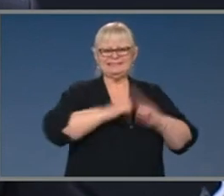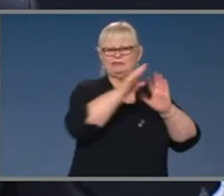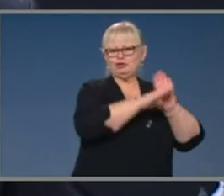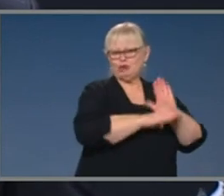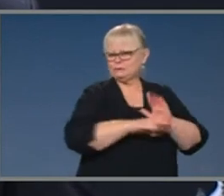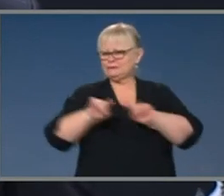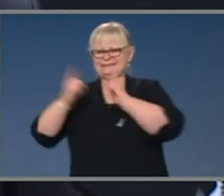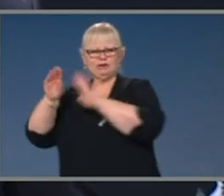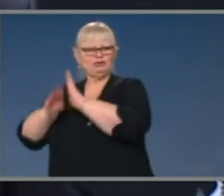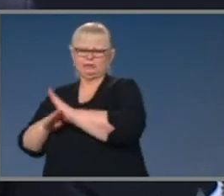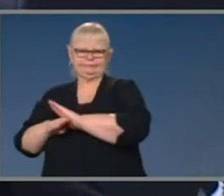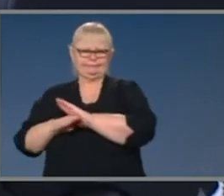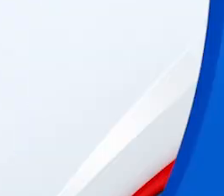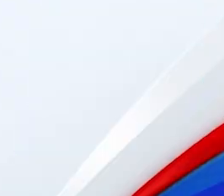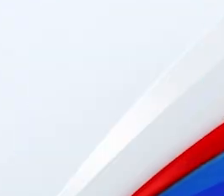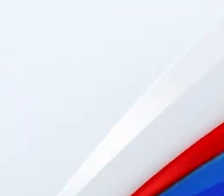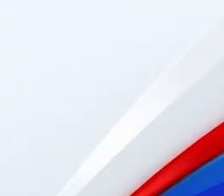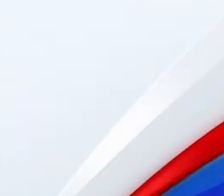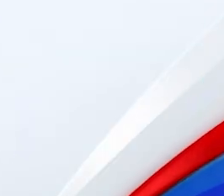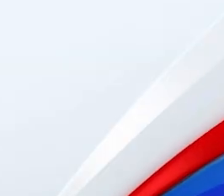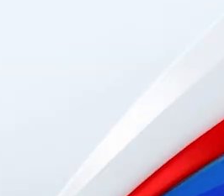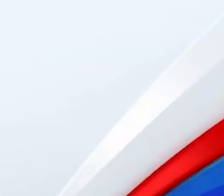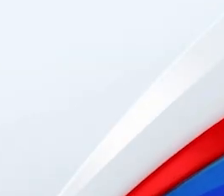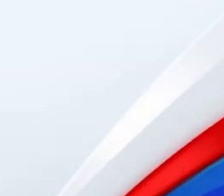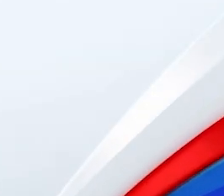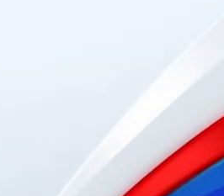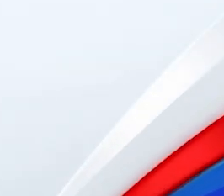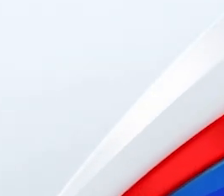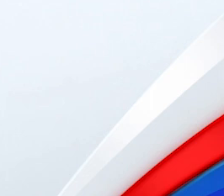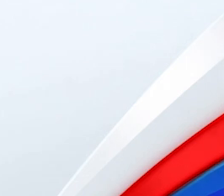in this country when it comes to this. Thank you. Thank you.